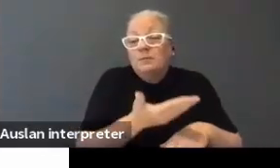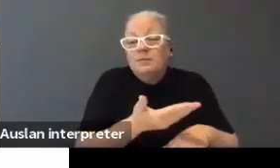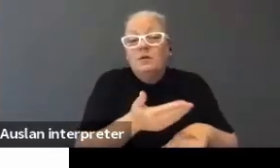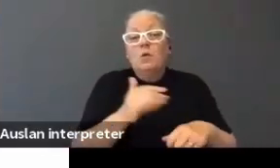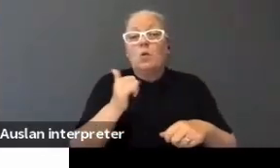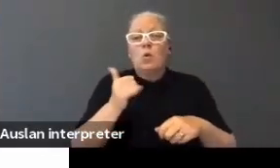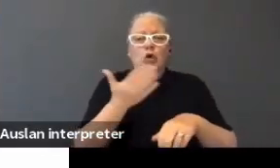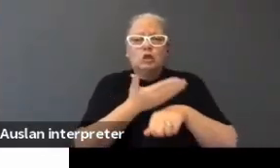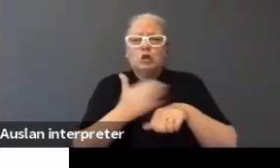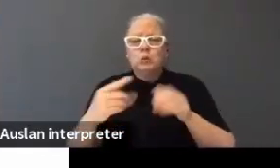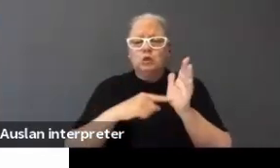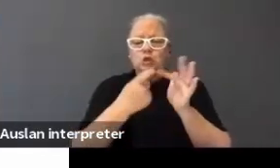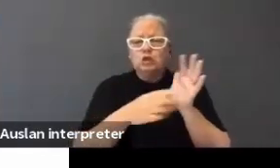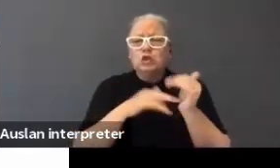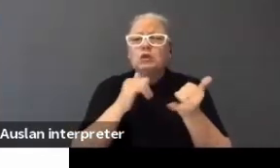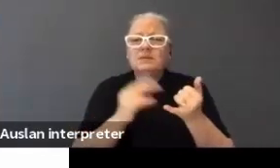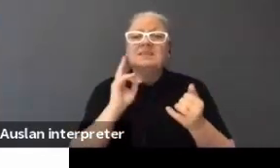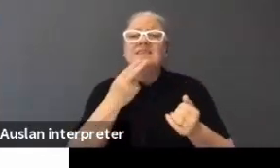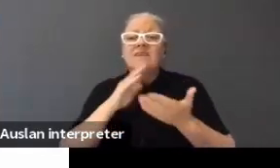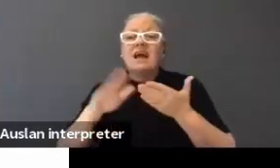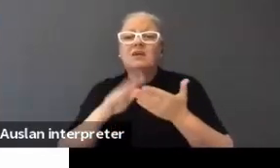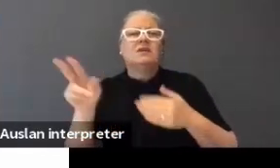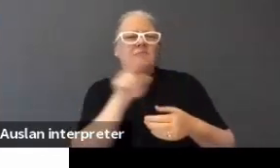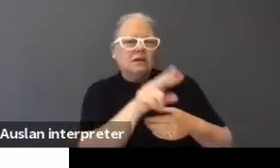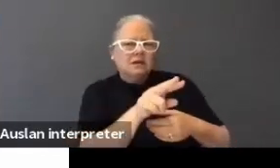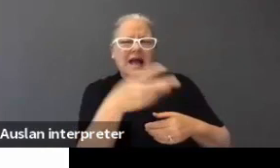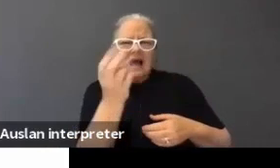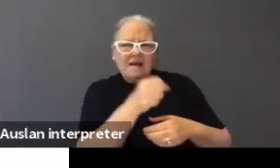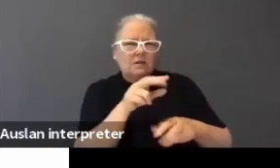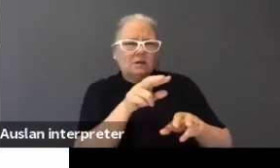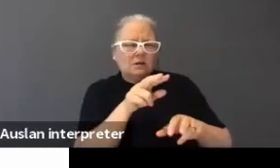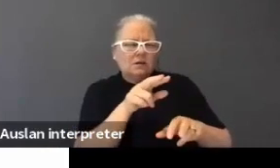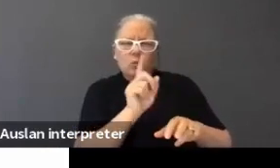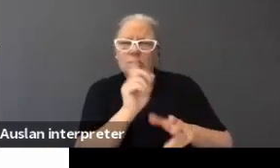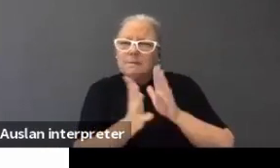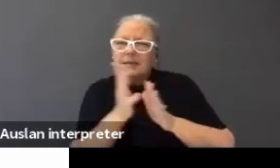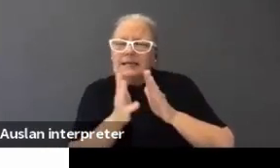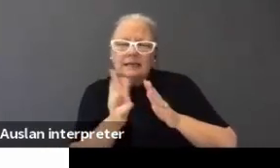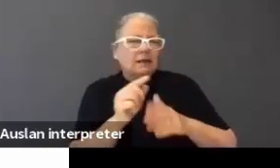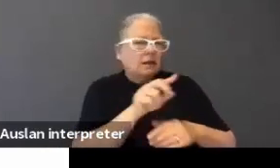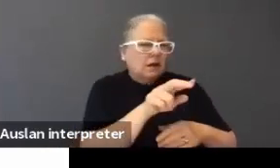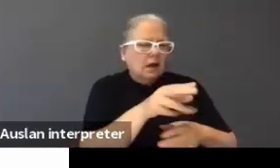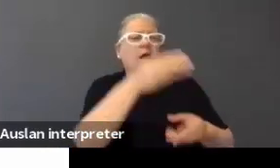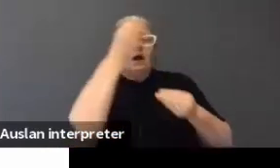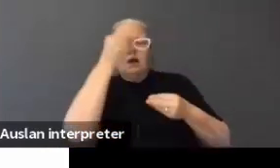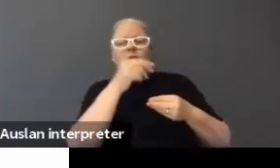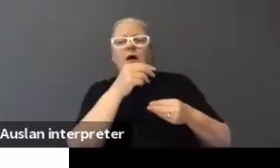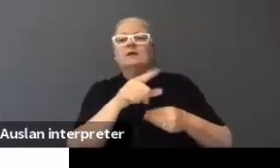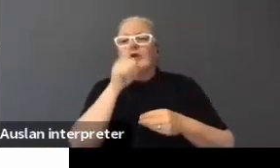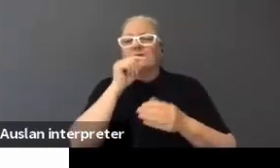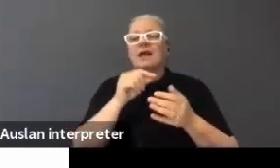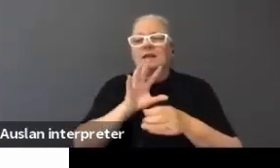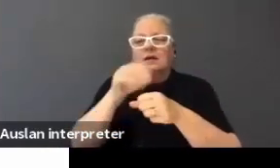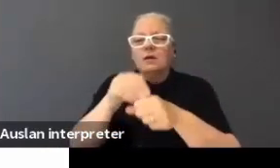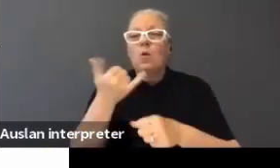terminology that a deaf and hard of hearing person has to learn to be able to participate, to know how to say